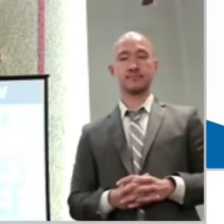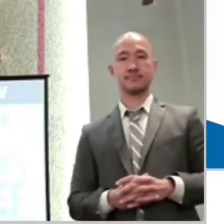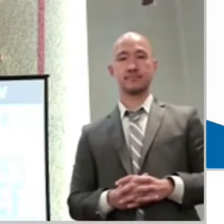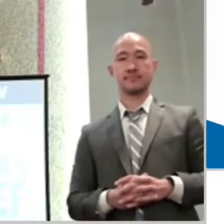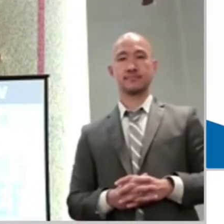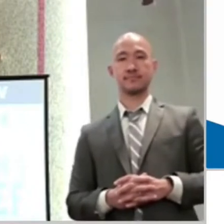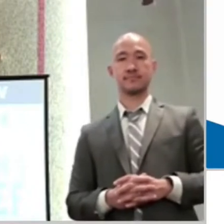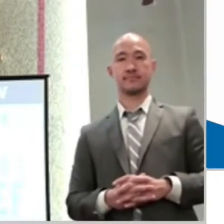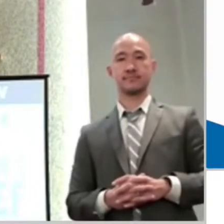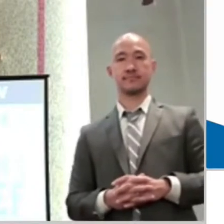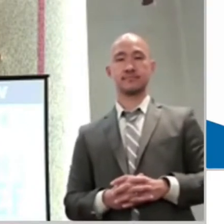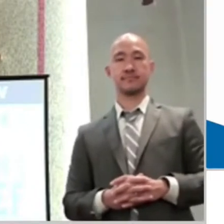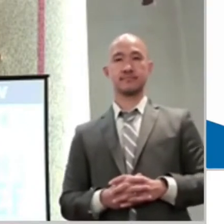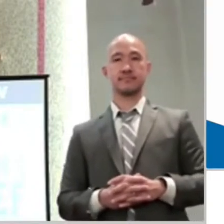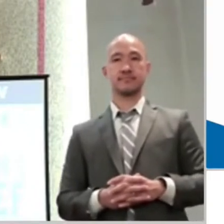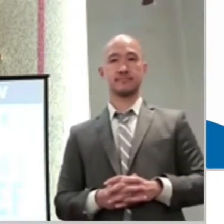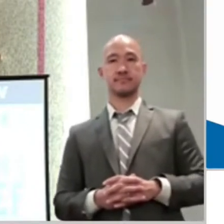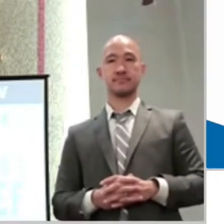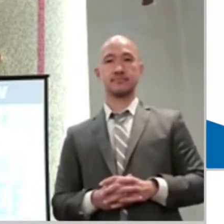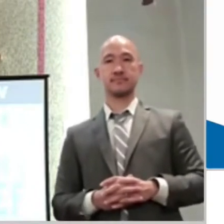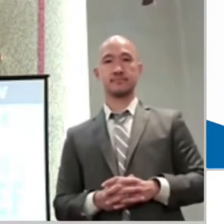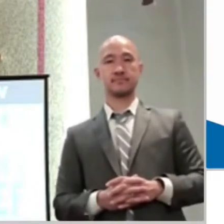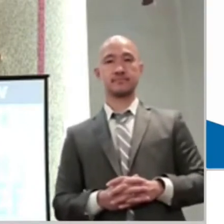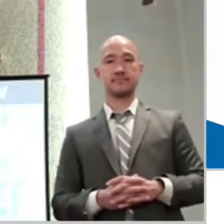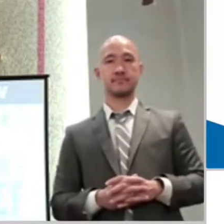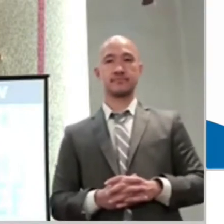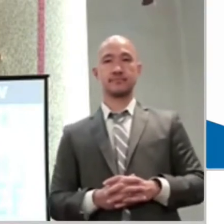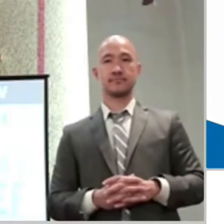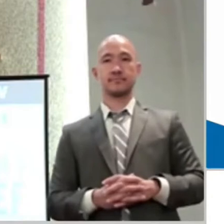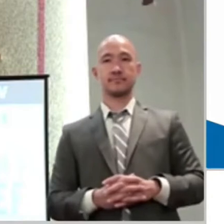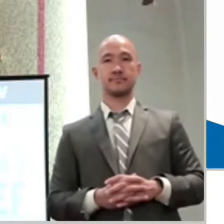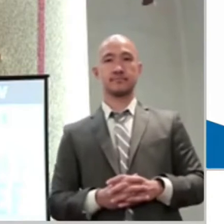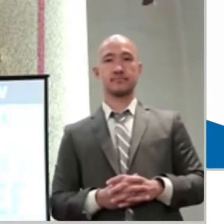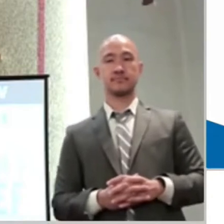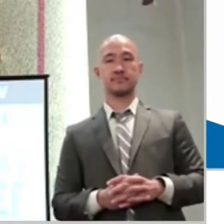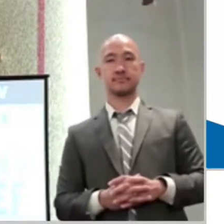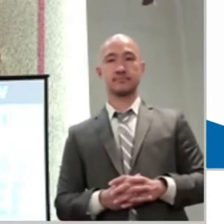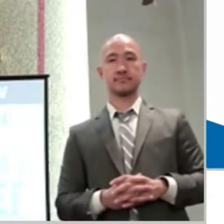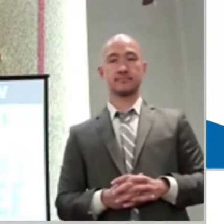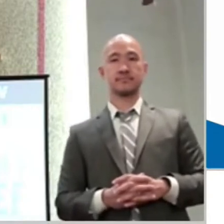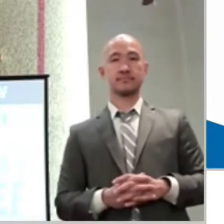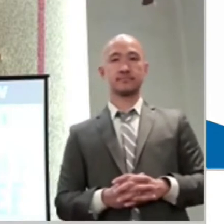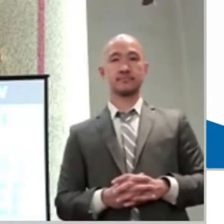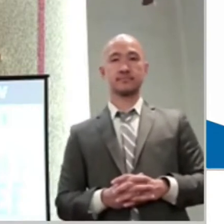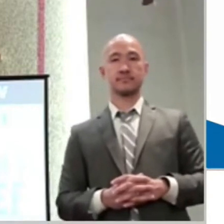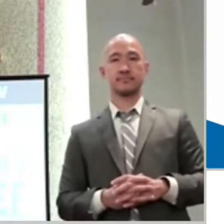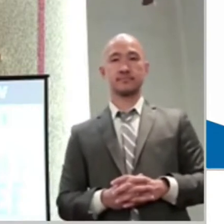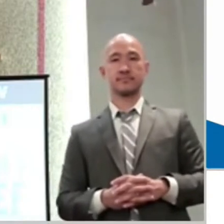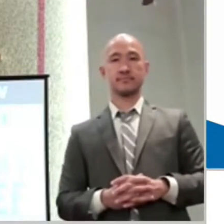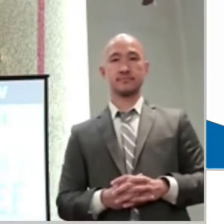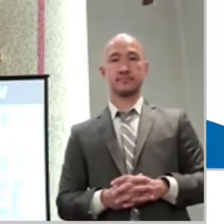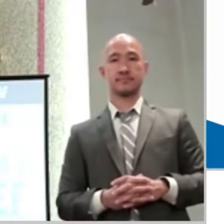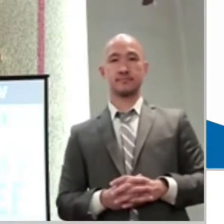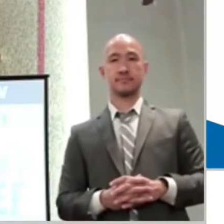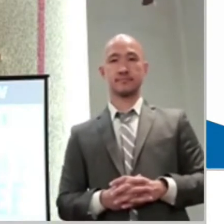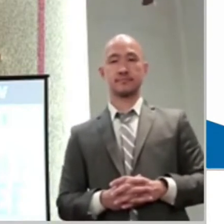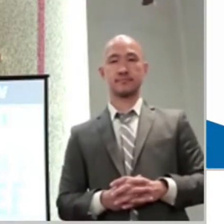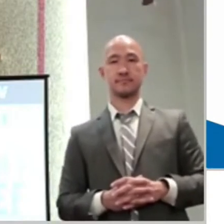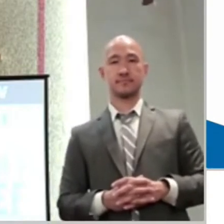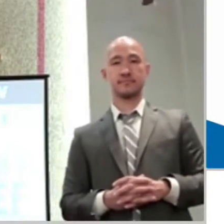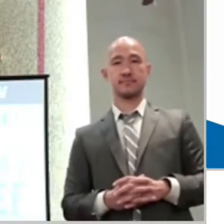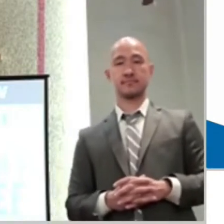by stressful situations. When there is tension, that's what makes faith grow.